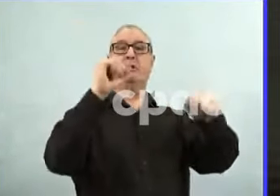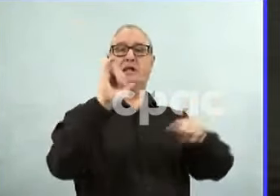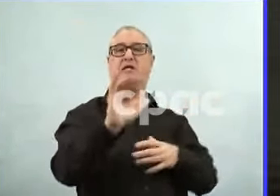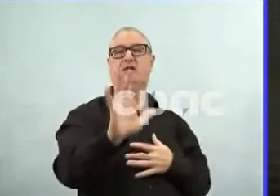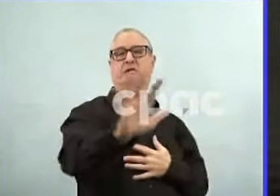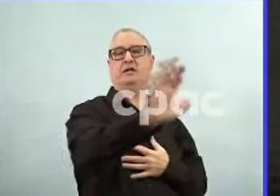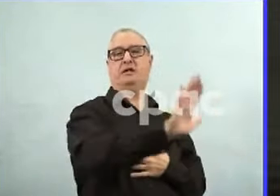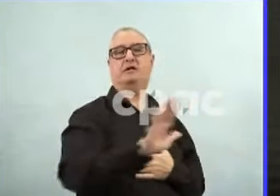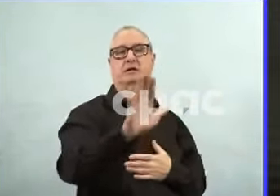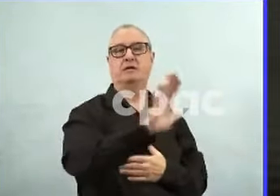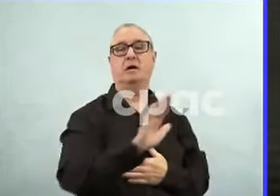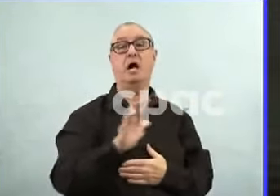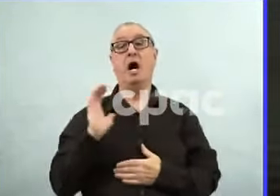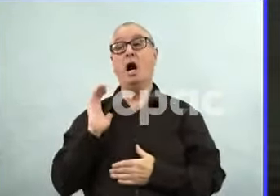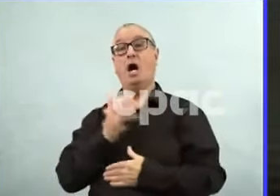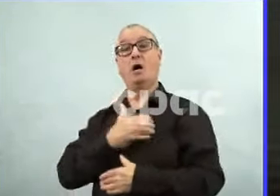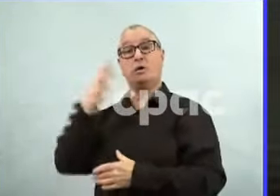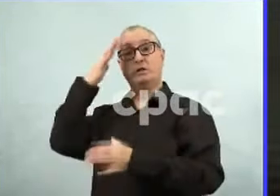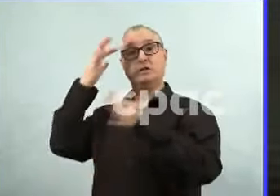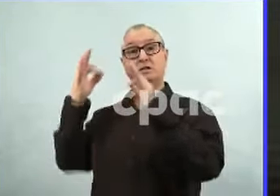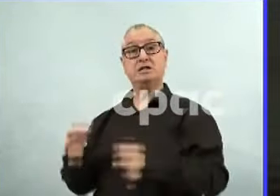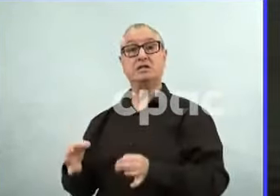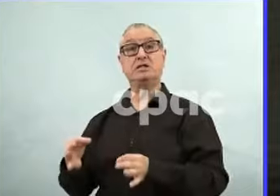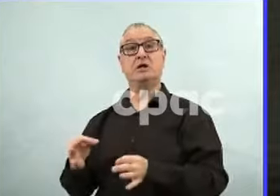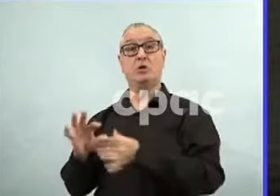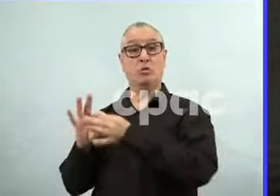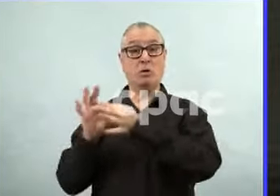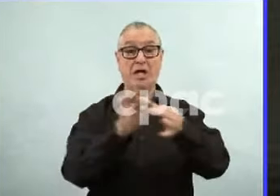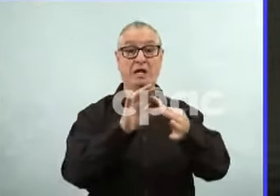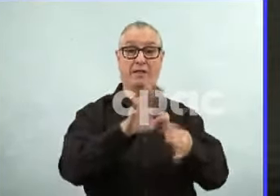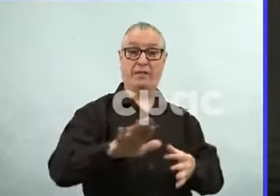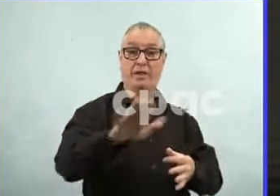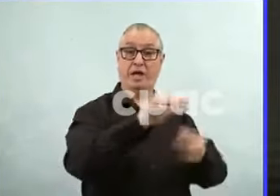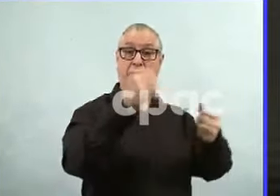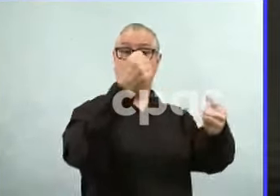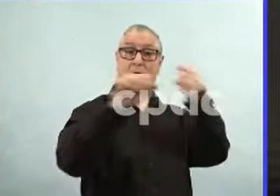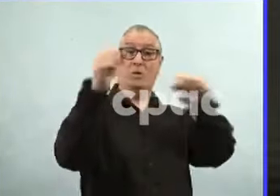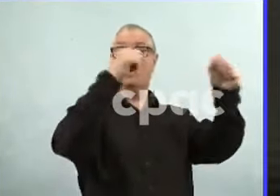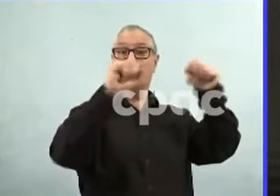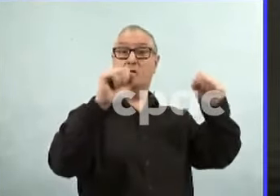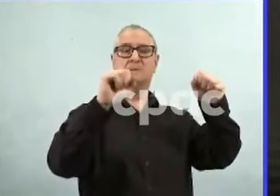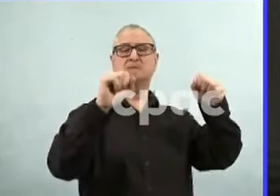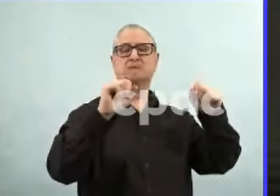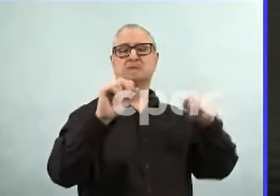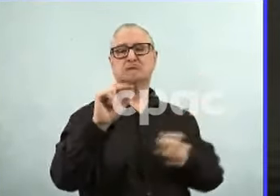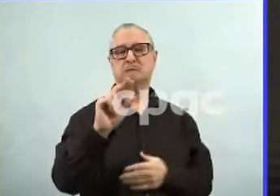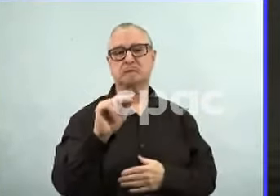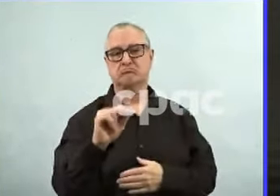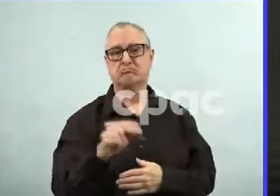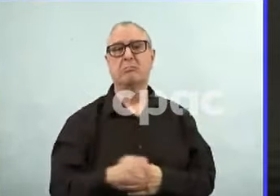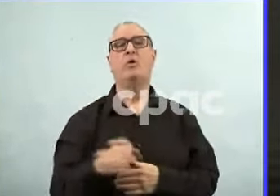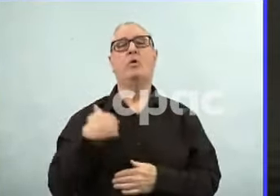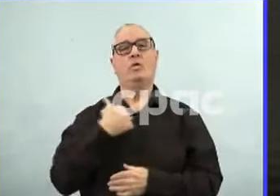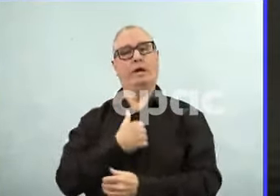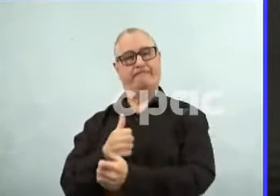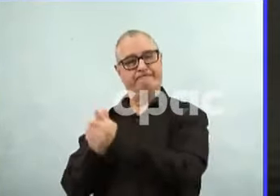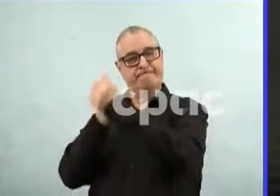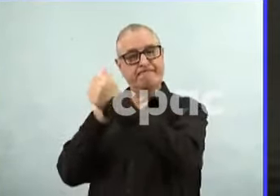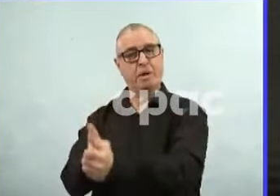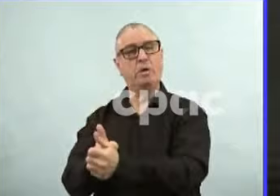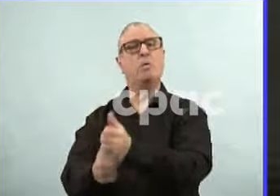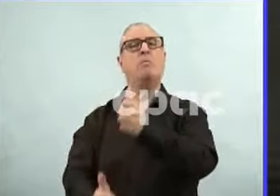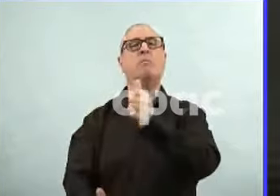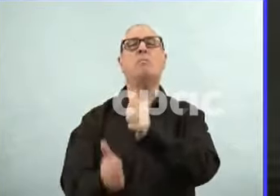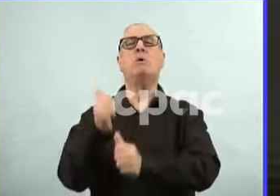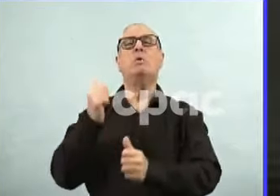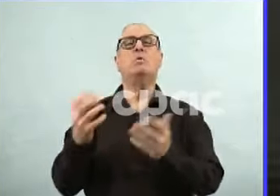who have done what they've been asked to do. You know, the vast majority of people have followed the orders. The vast majority of Manitobans have gotten